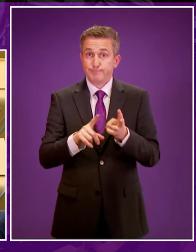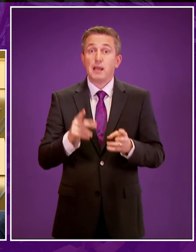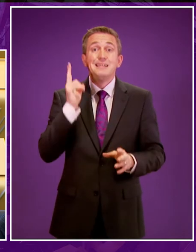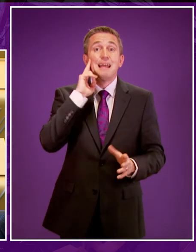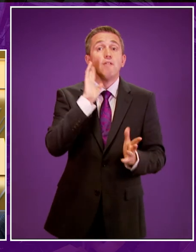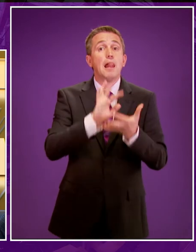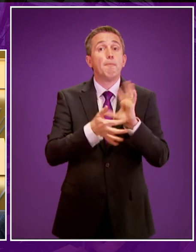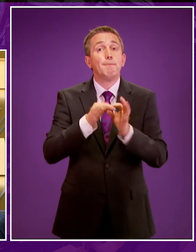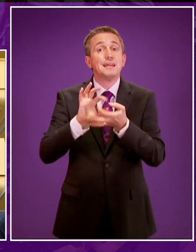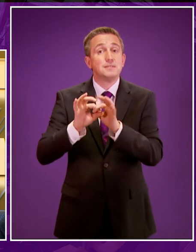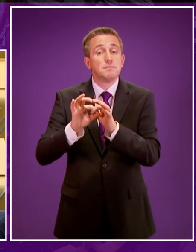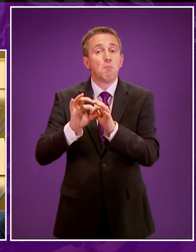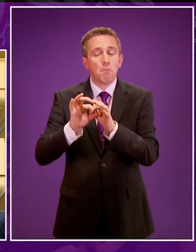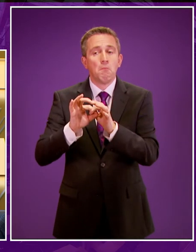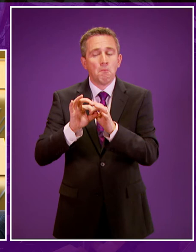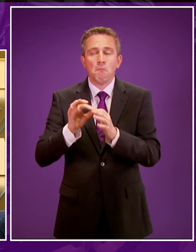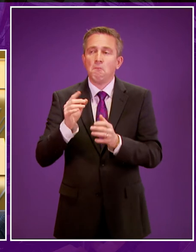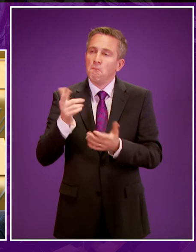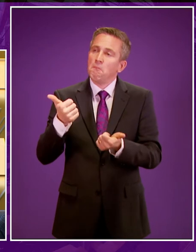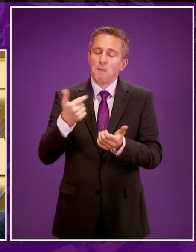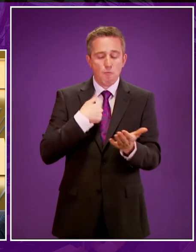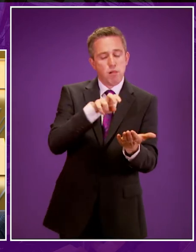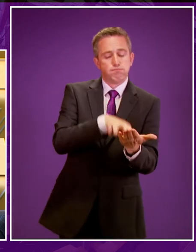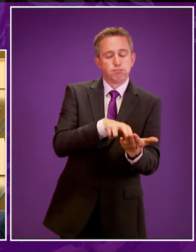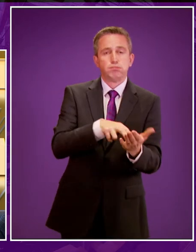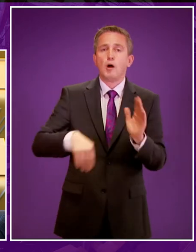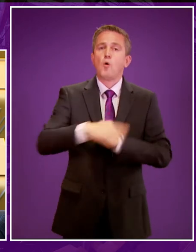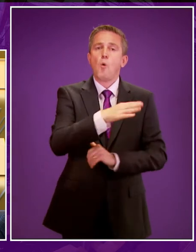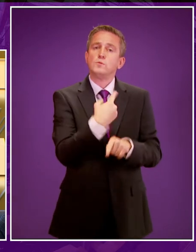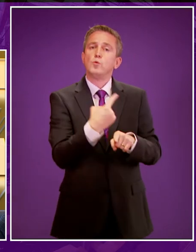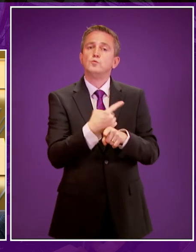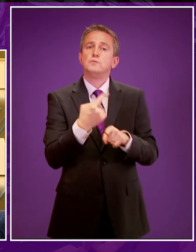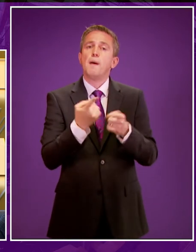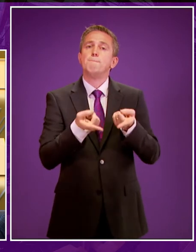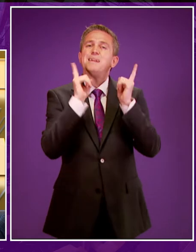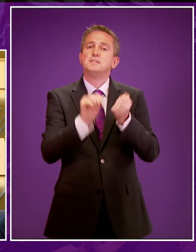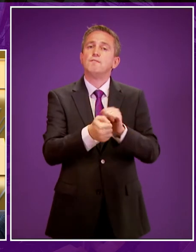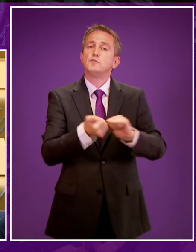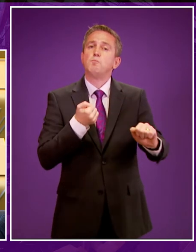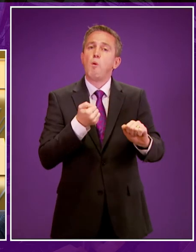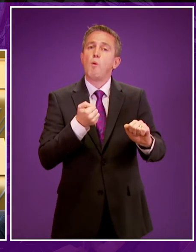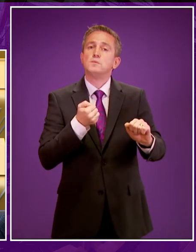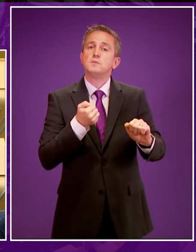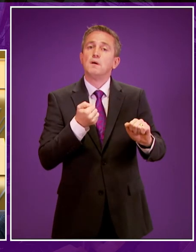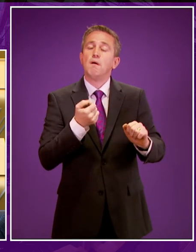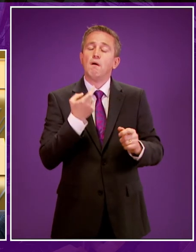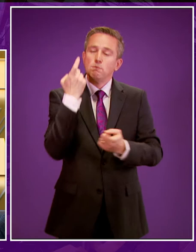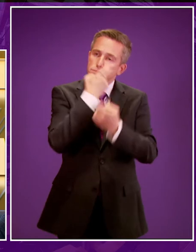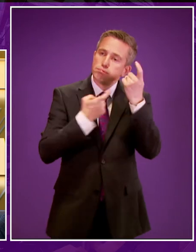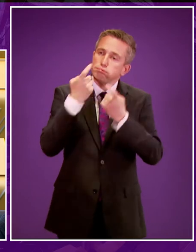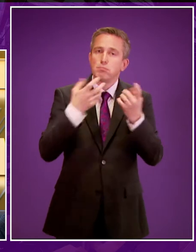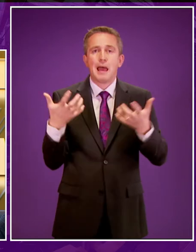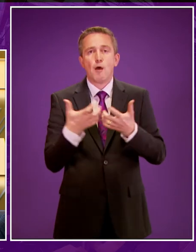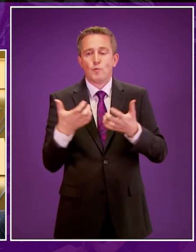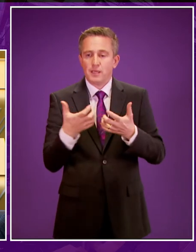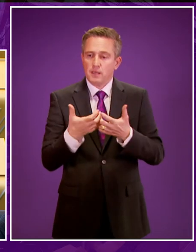the Deaf Olympics that's maybe a point I can take away and discuss with my colleague the Minister for Sport and see about how we can perhaps encourage and promote